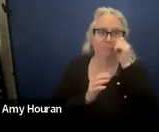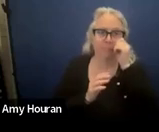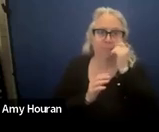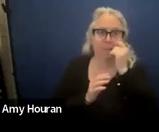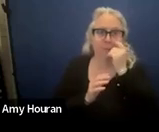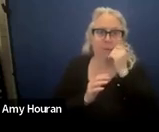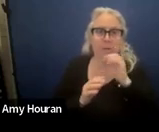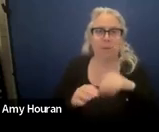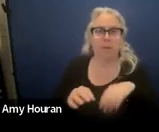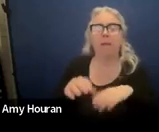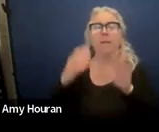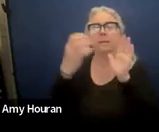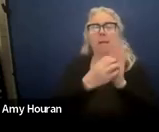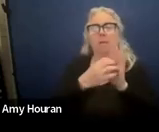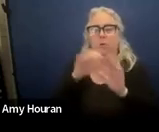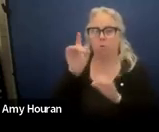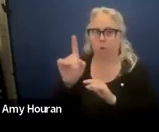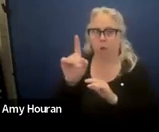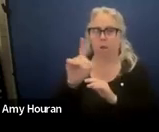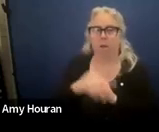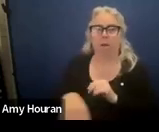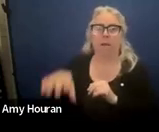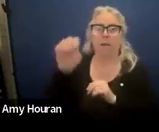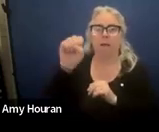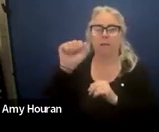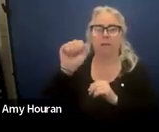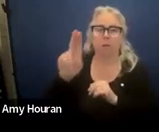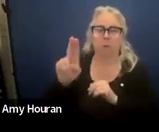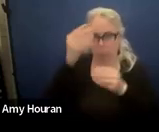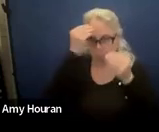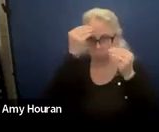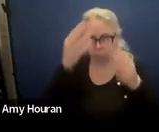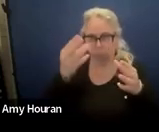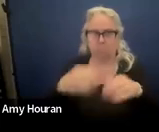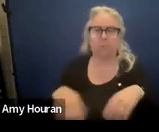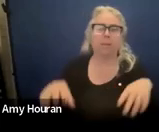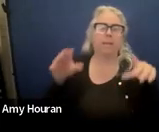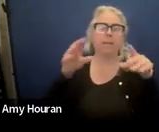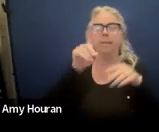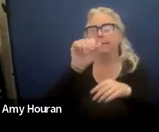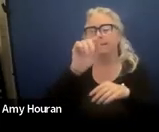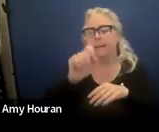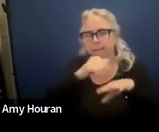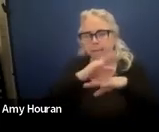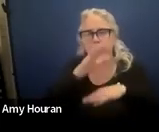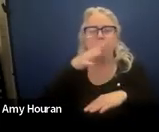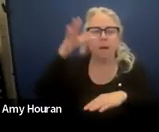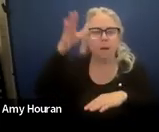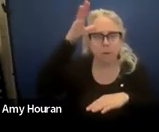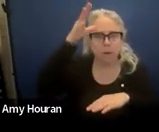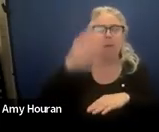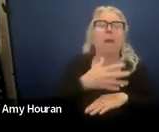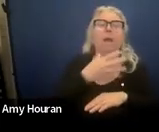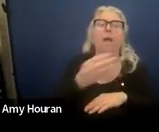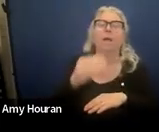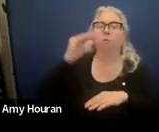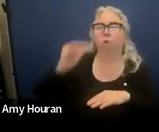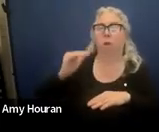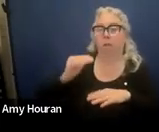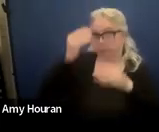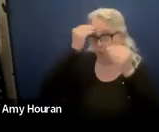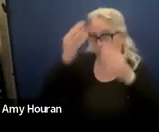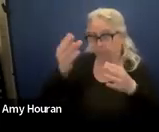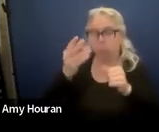so section one that's your sau information the date sent to the parent and the child information and you'll see that the